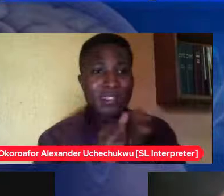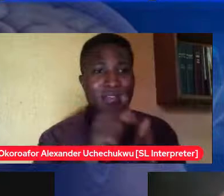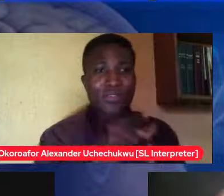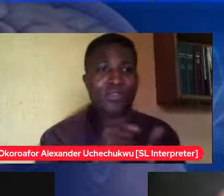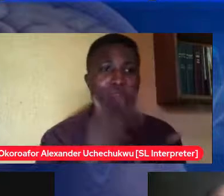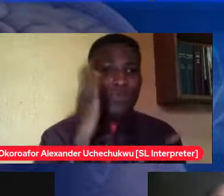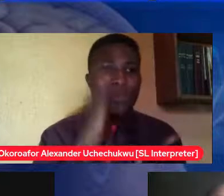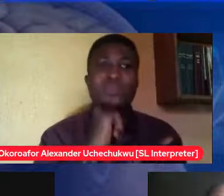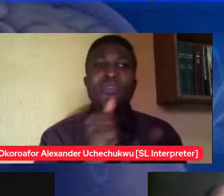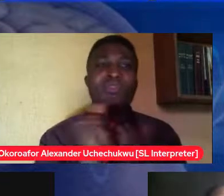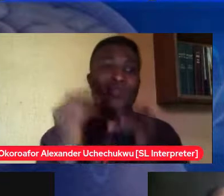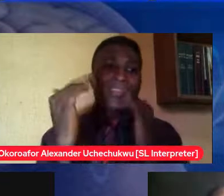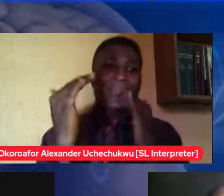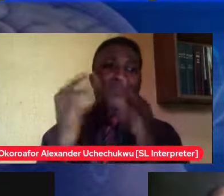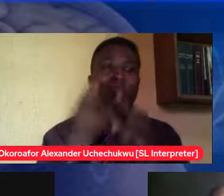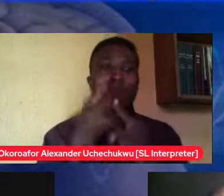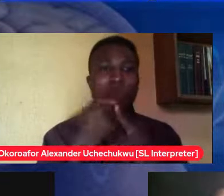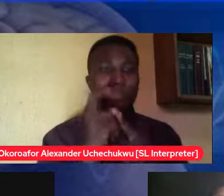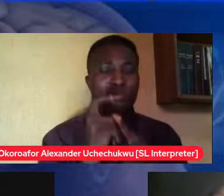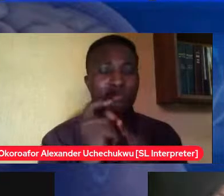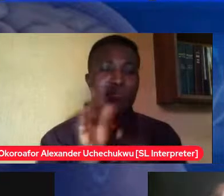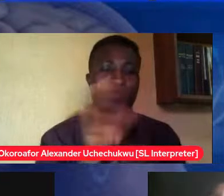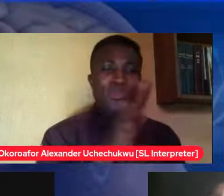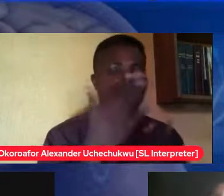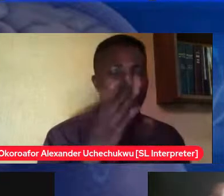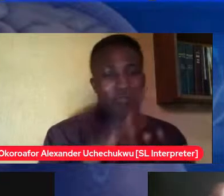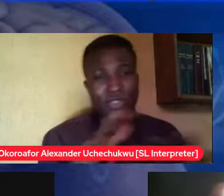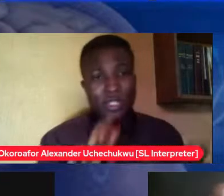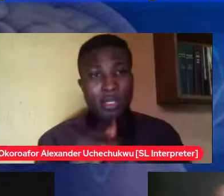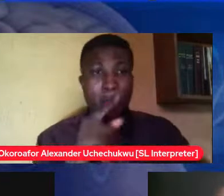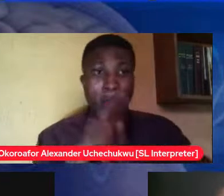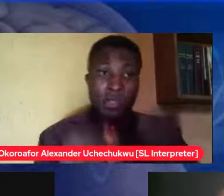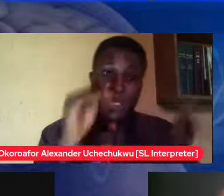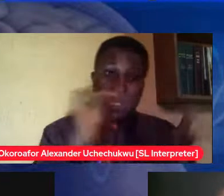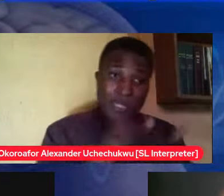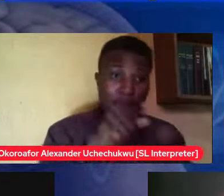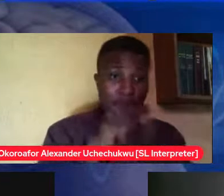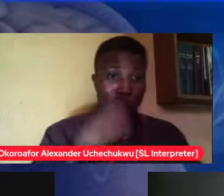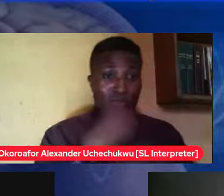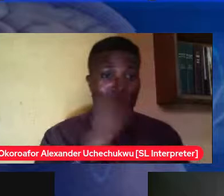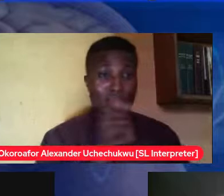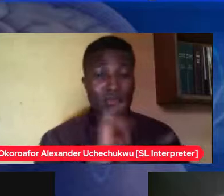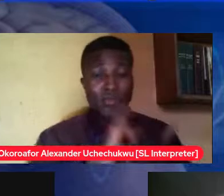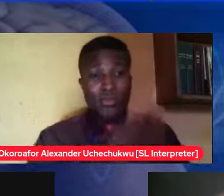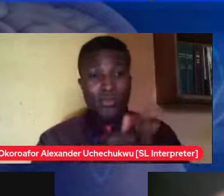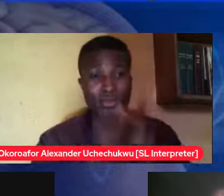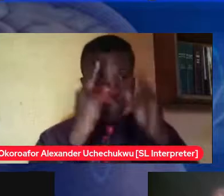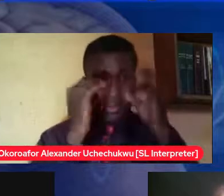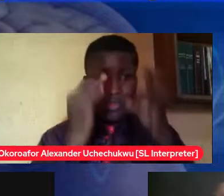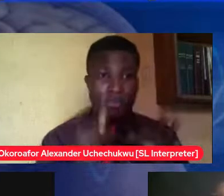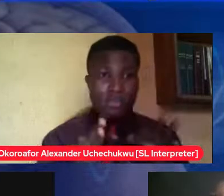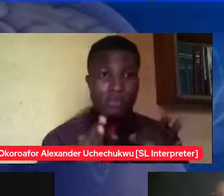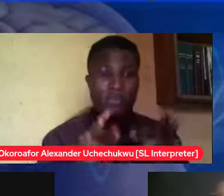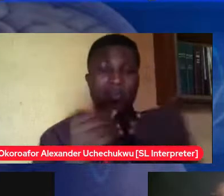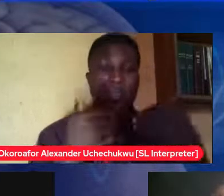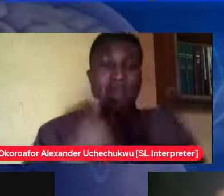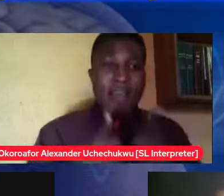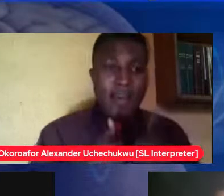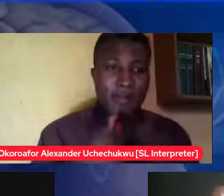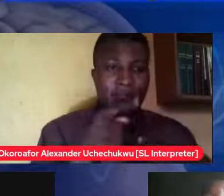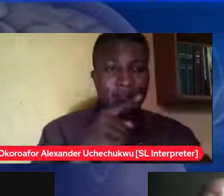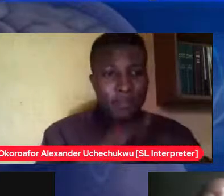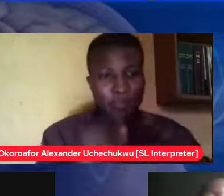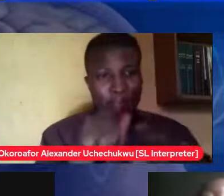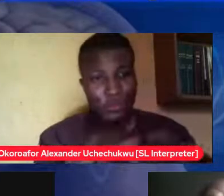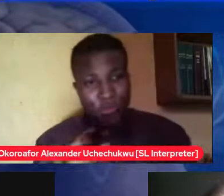you make those decisions very early i i have children that i mean which my kids some of the kids that i work with